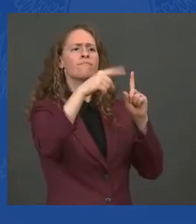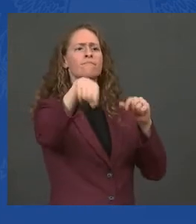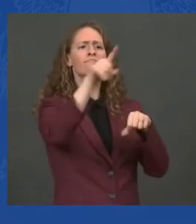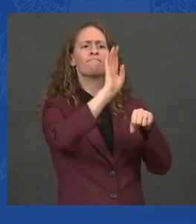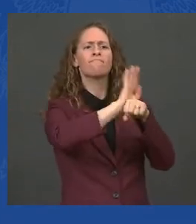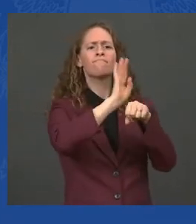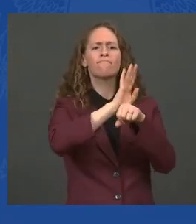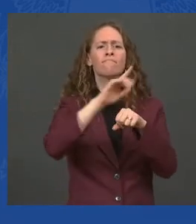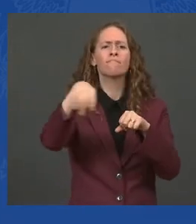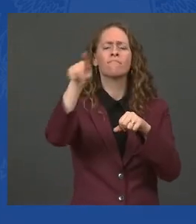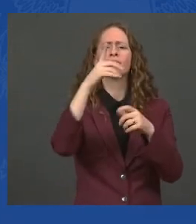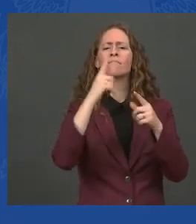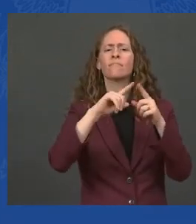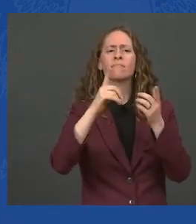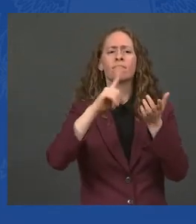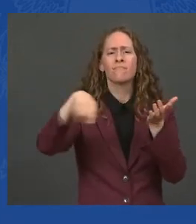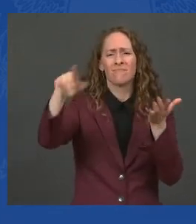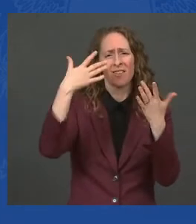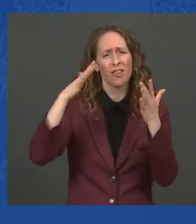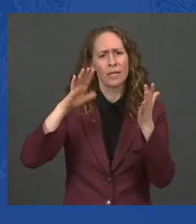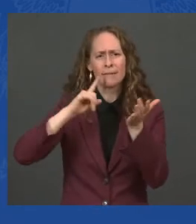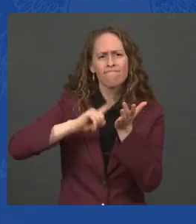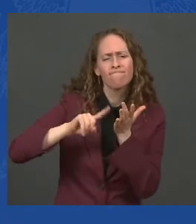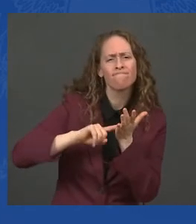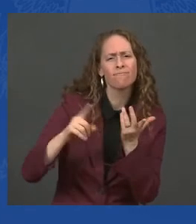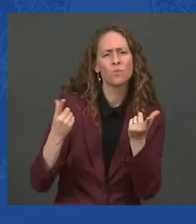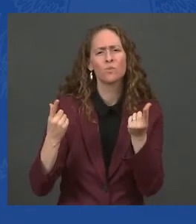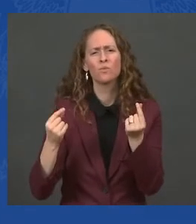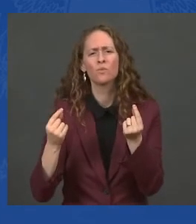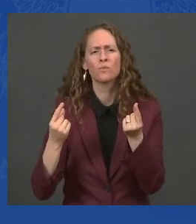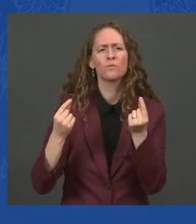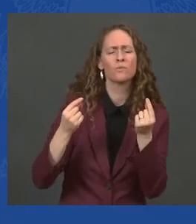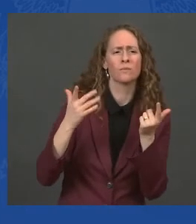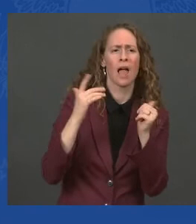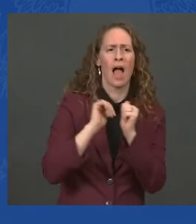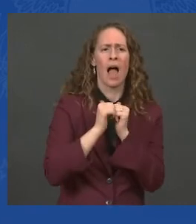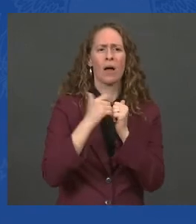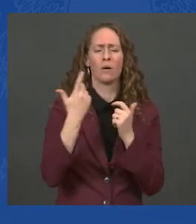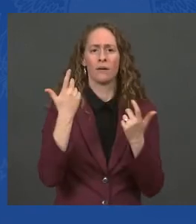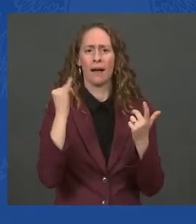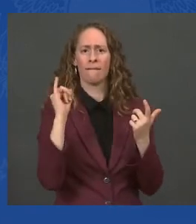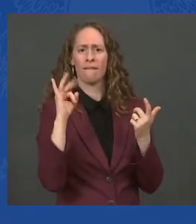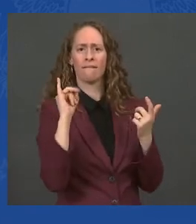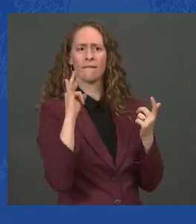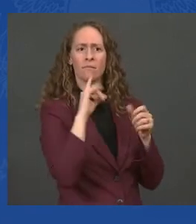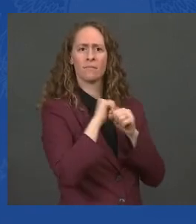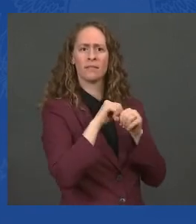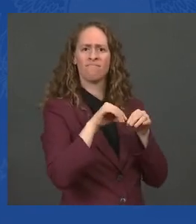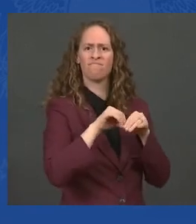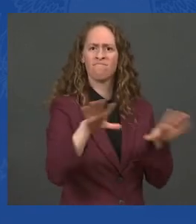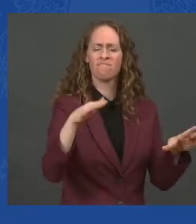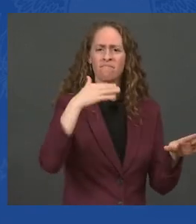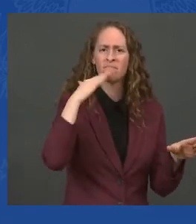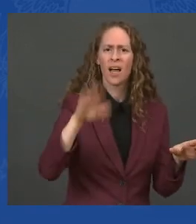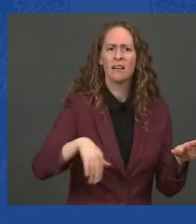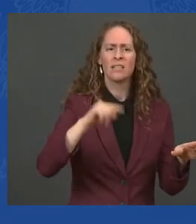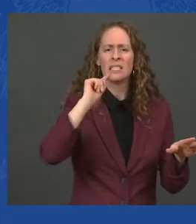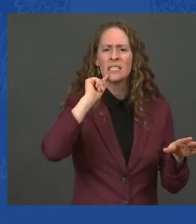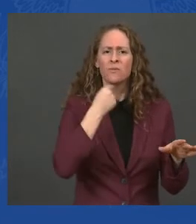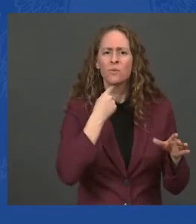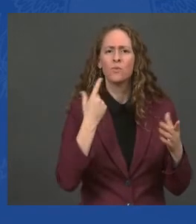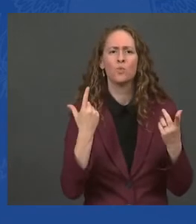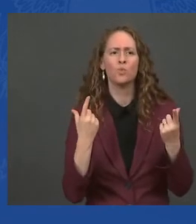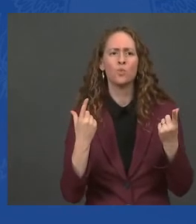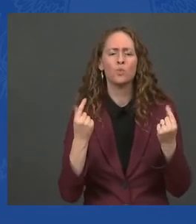how quickly it spreads, how deadly it is, et cetera, et cetera. But we do require for travel — we're going to continue to